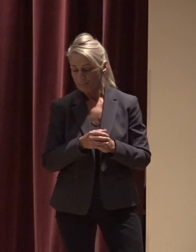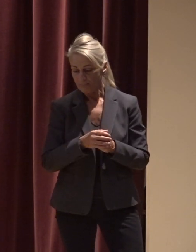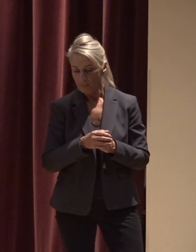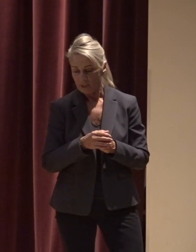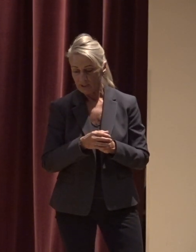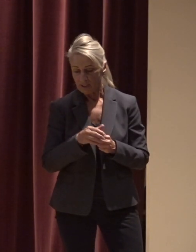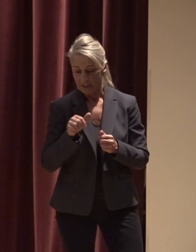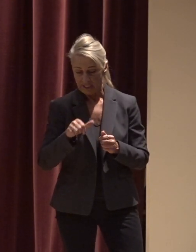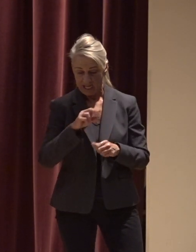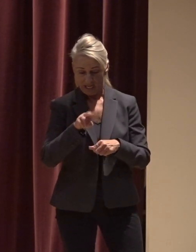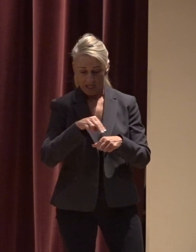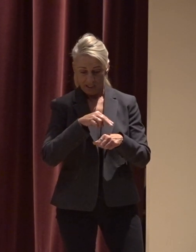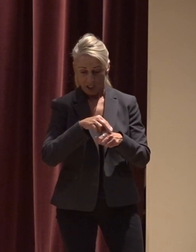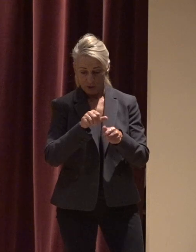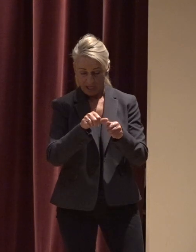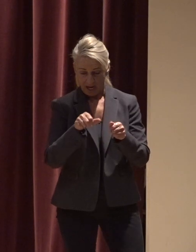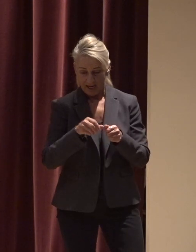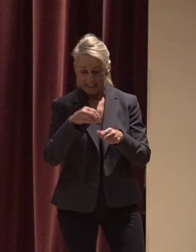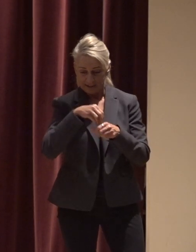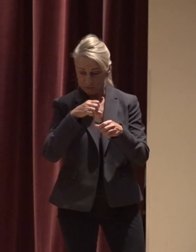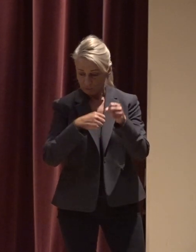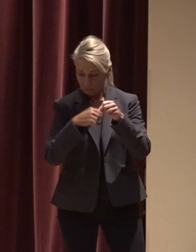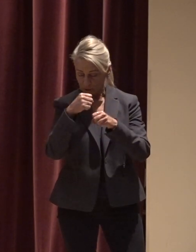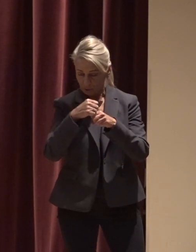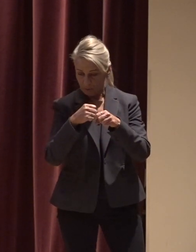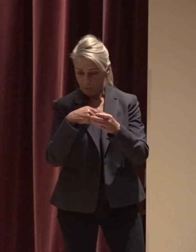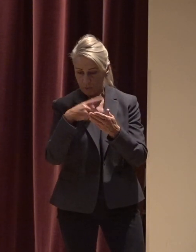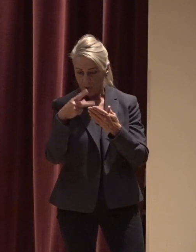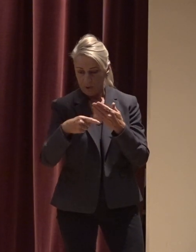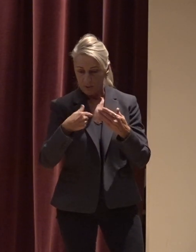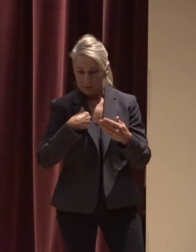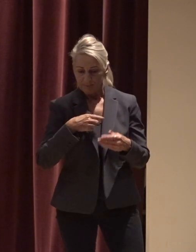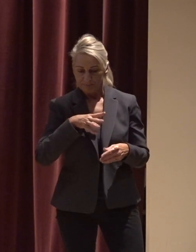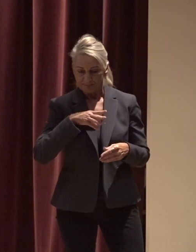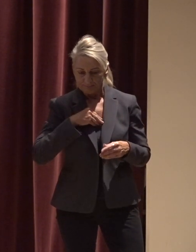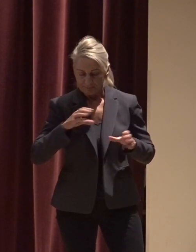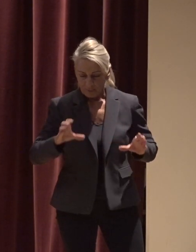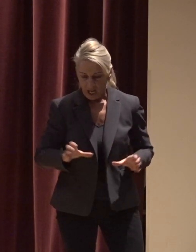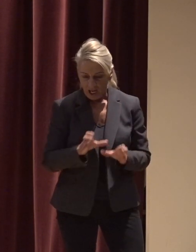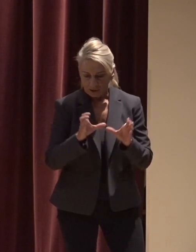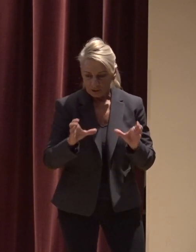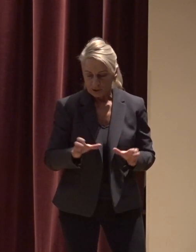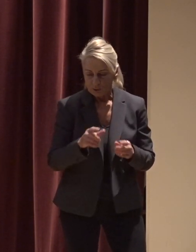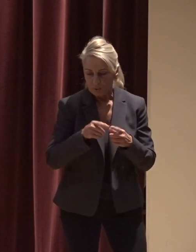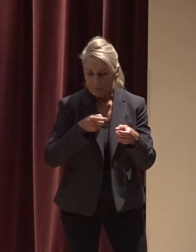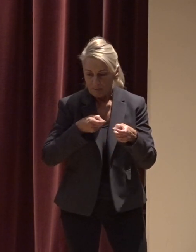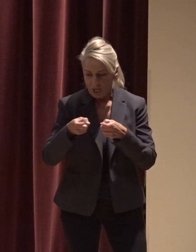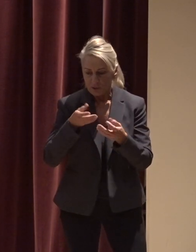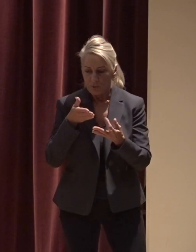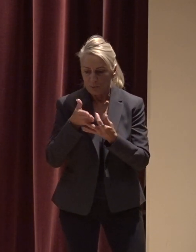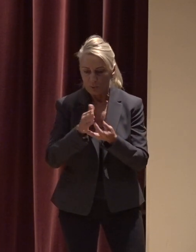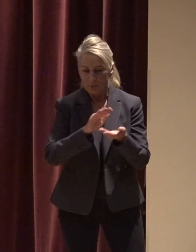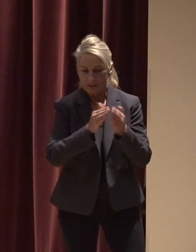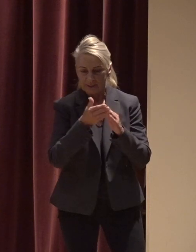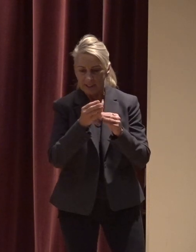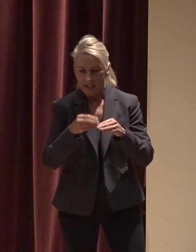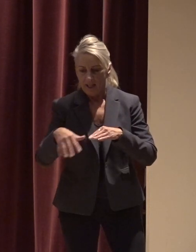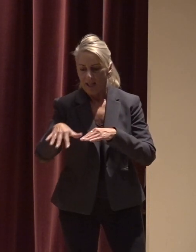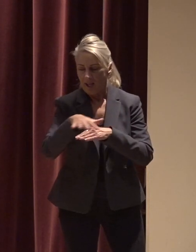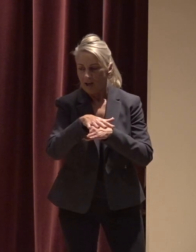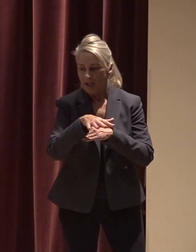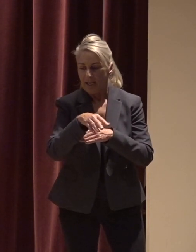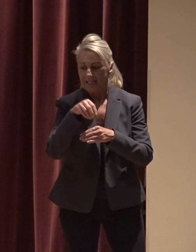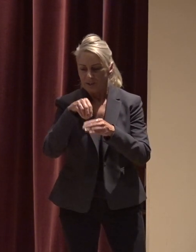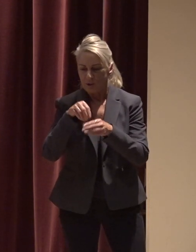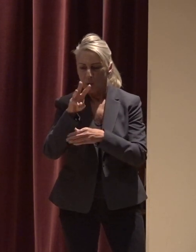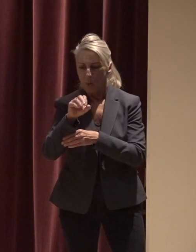in our natural areas and green infrastructure program that we take action to manage stormwater as it flows through the urban landscape and into the Willamette